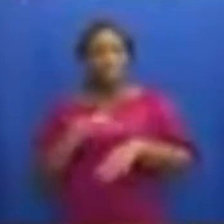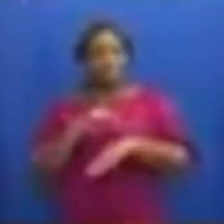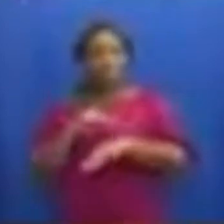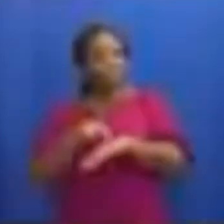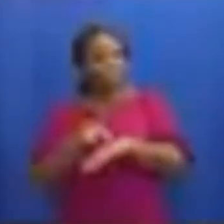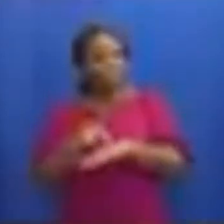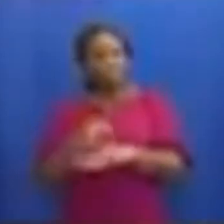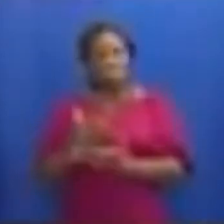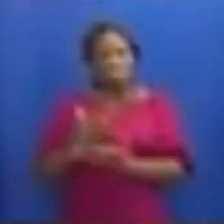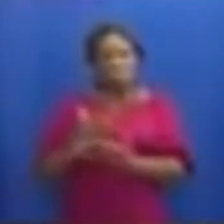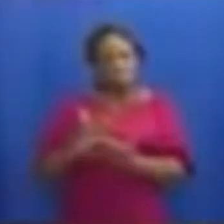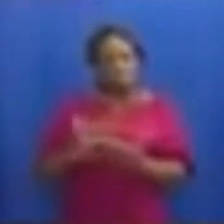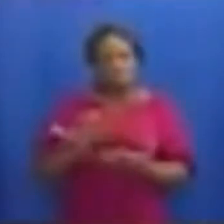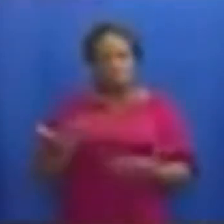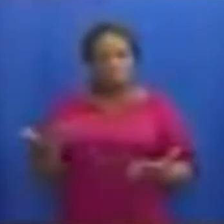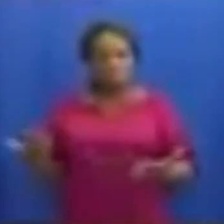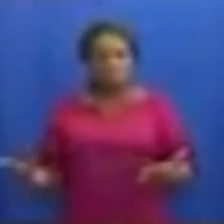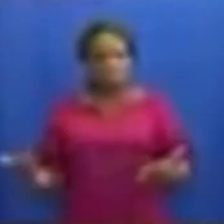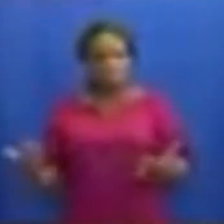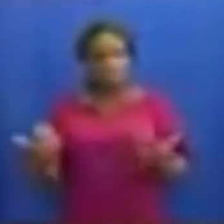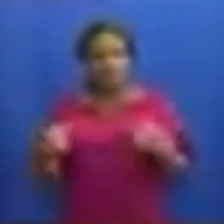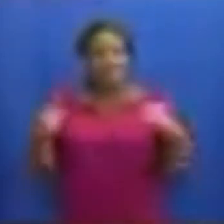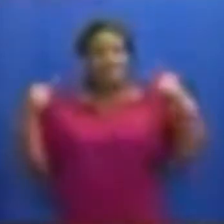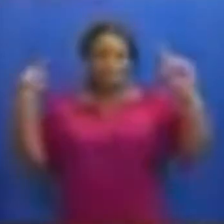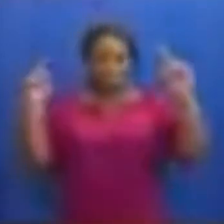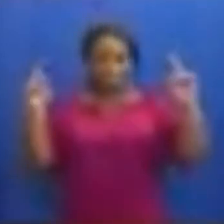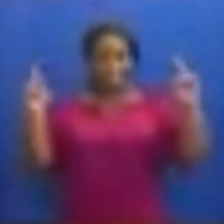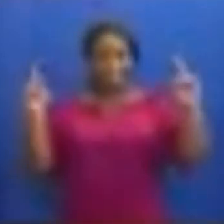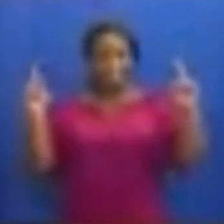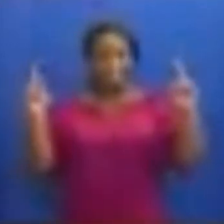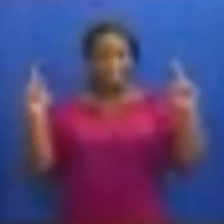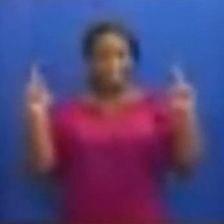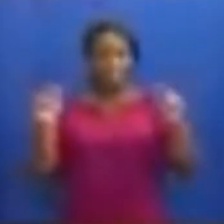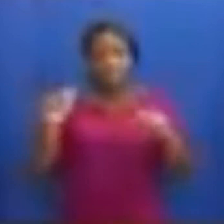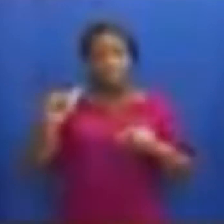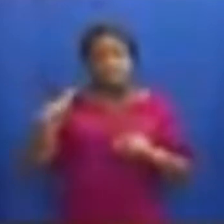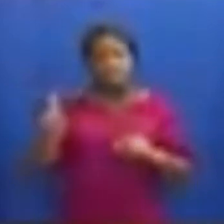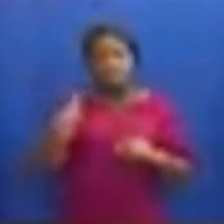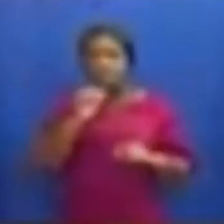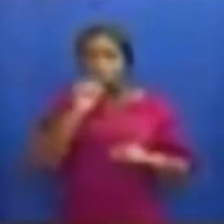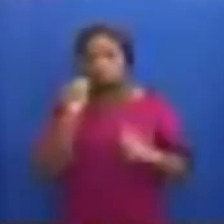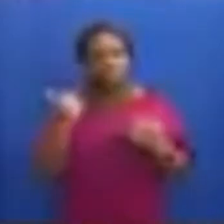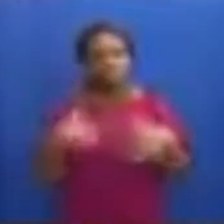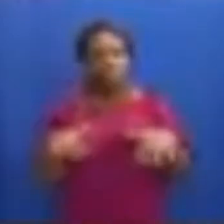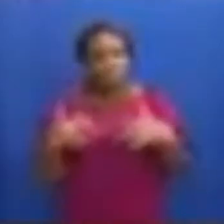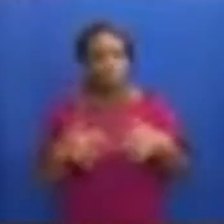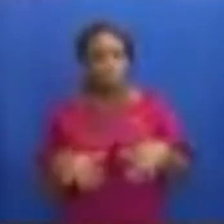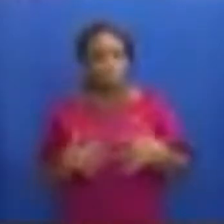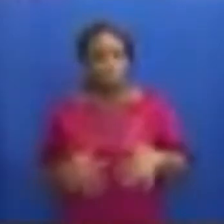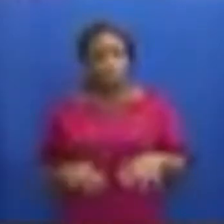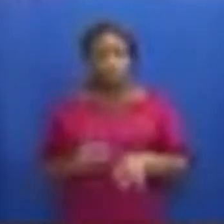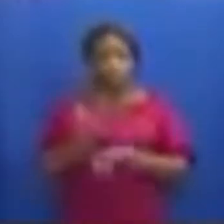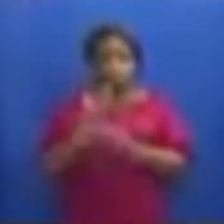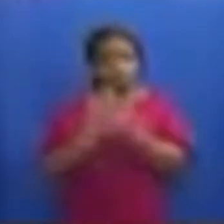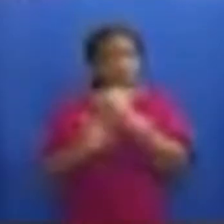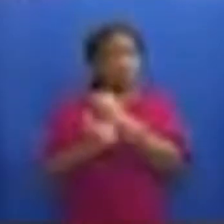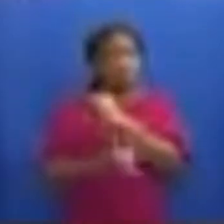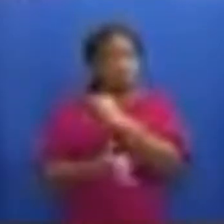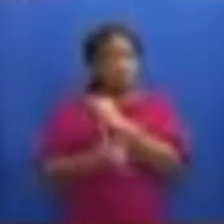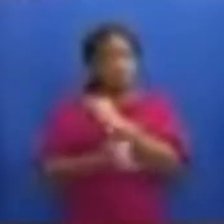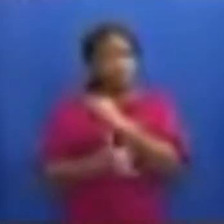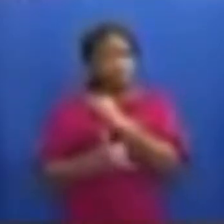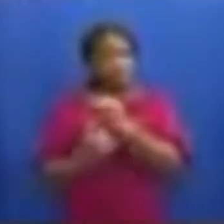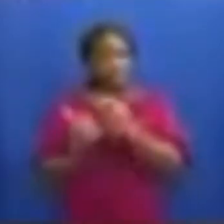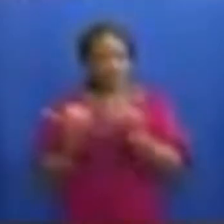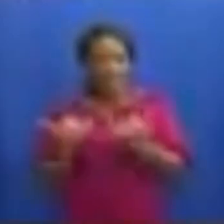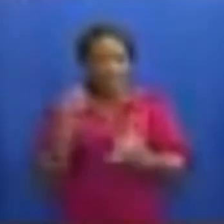Some of these measures have been successful, others have not worked, with some countries now